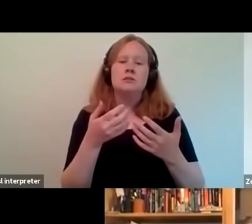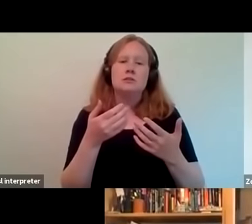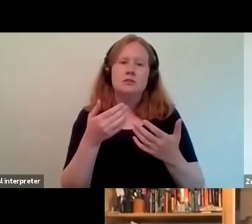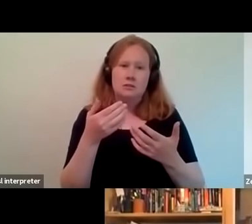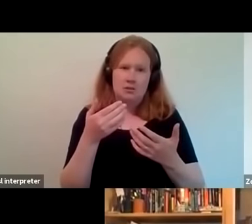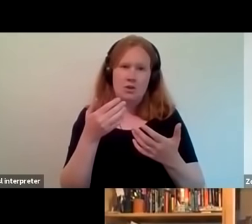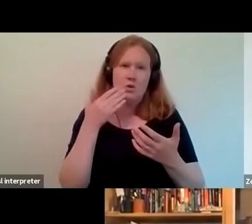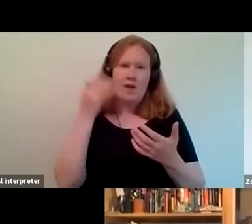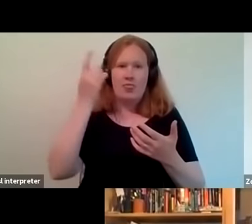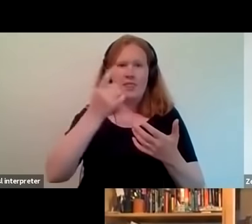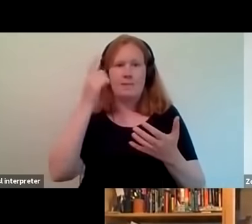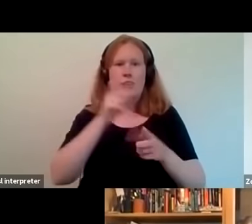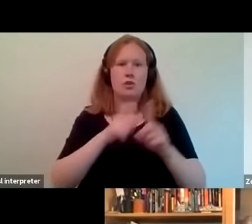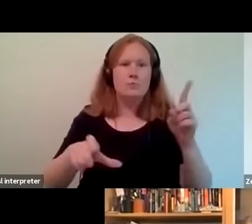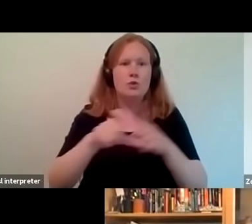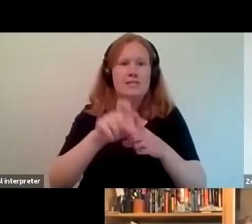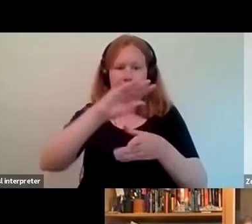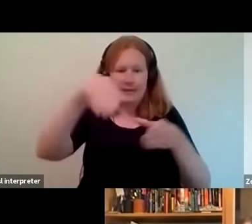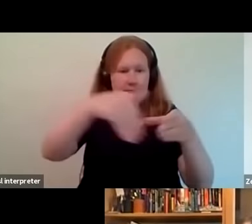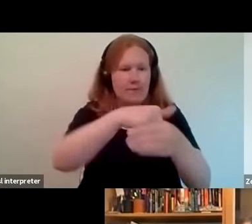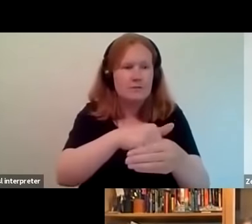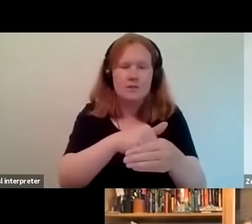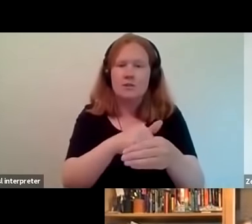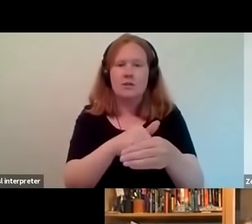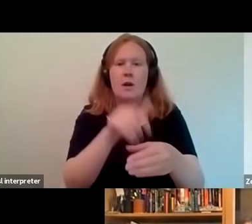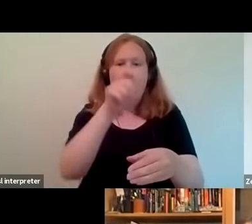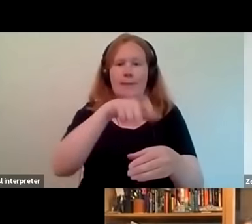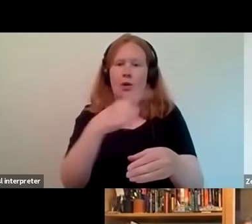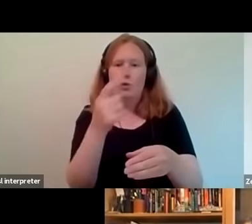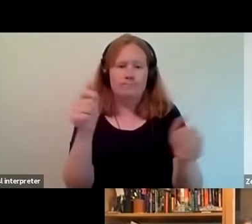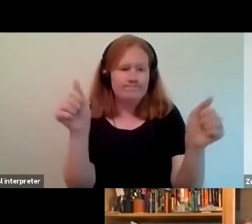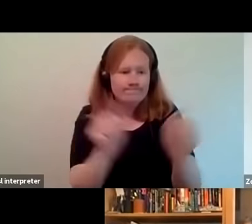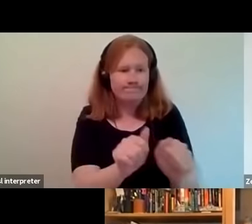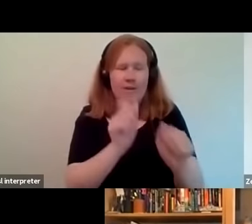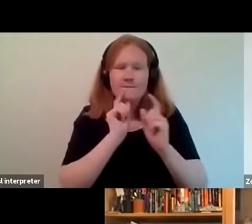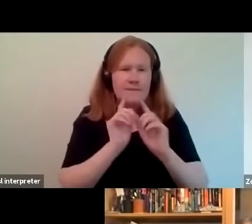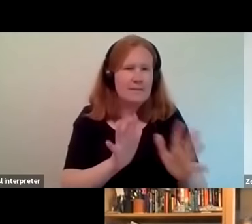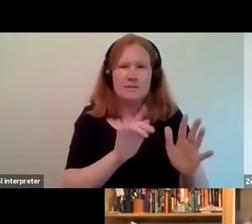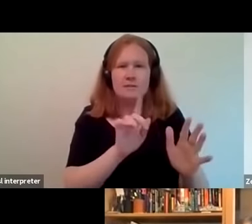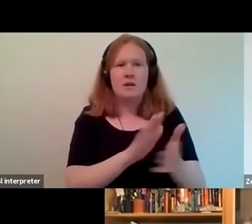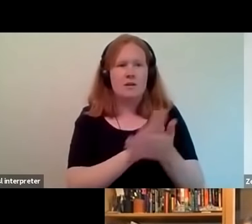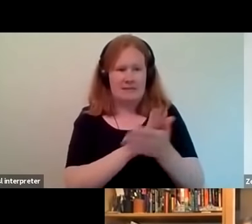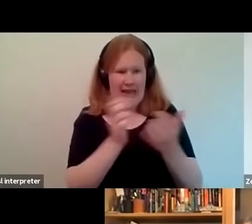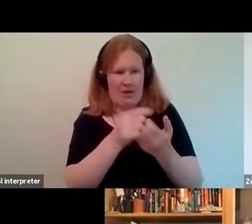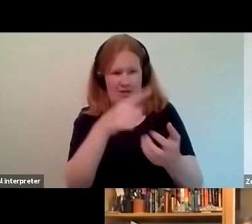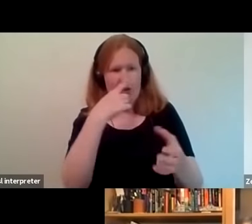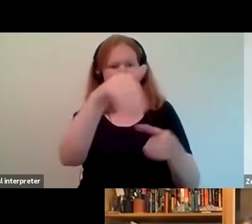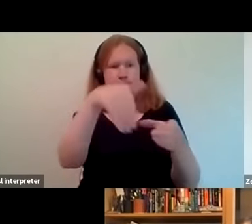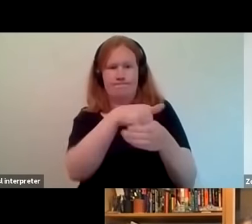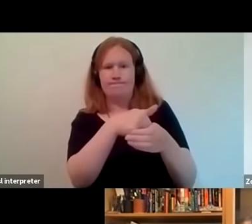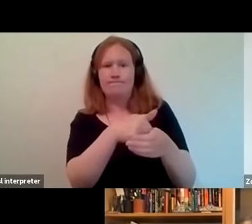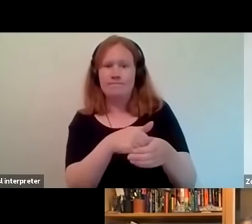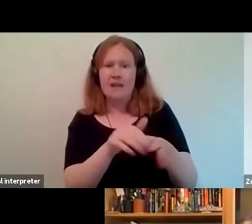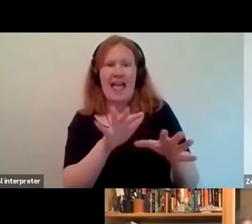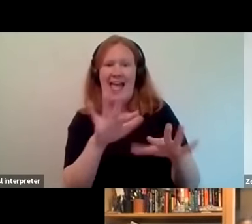into the community specifically less well-known players in the brent reggae story to come forward and contribute to the project and was there